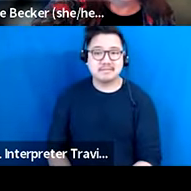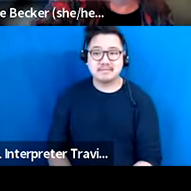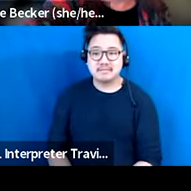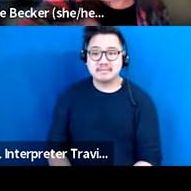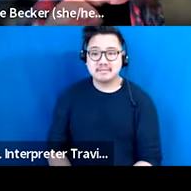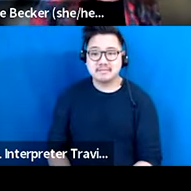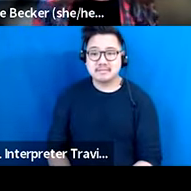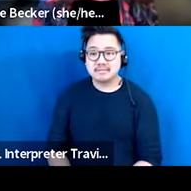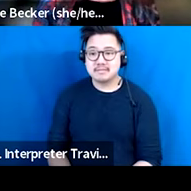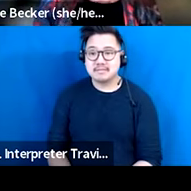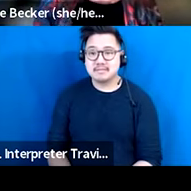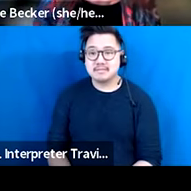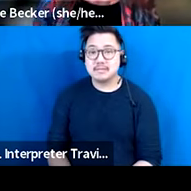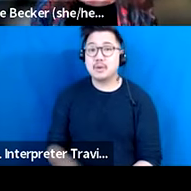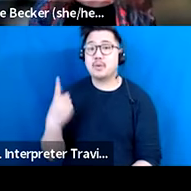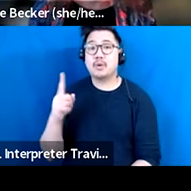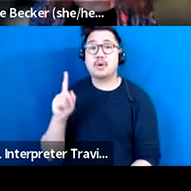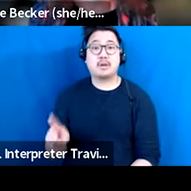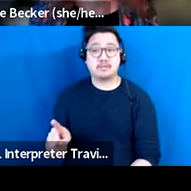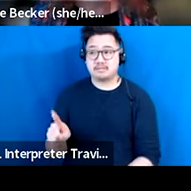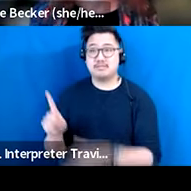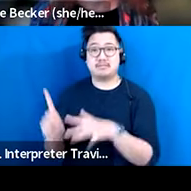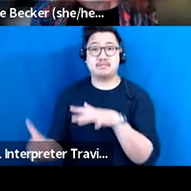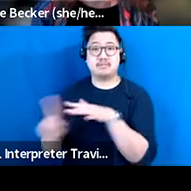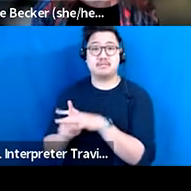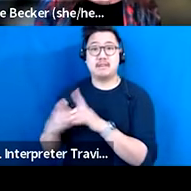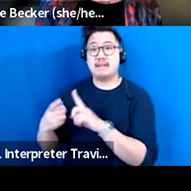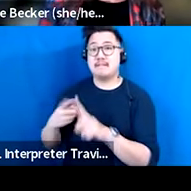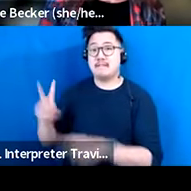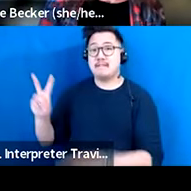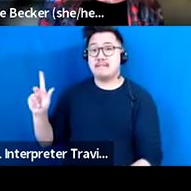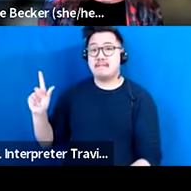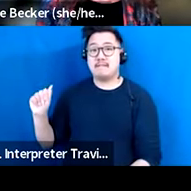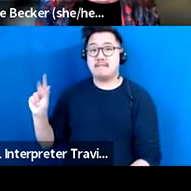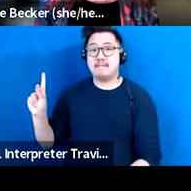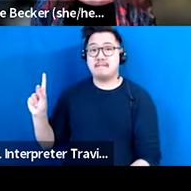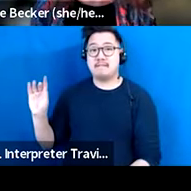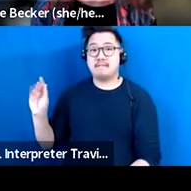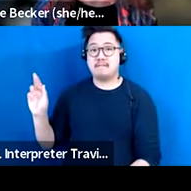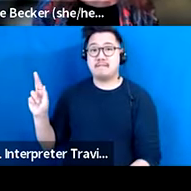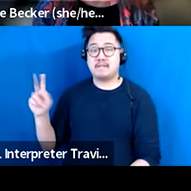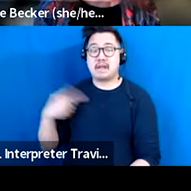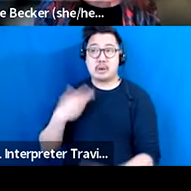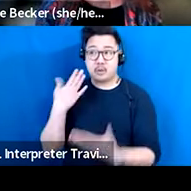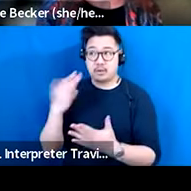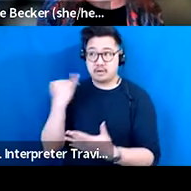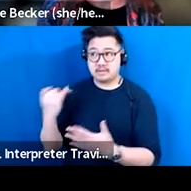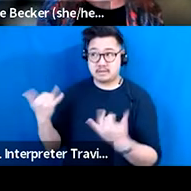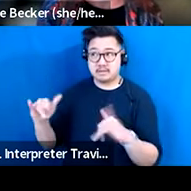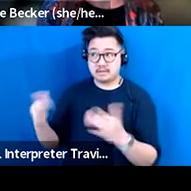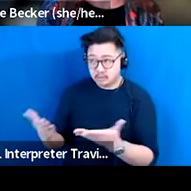And one did come in from Vladimir. I don't know, Vladimir, if you are still with us and want to come on